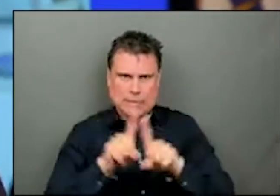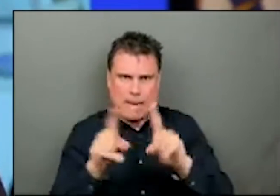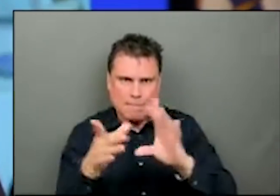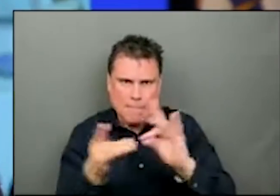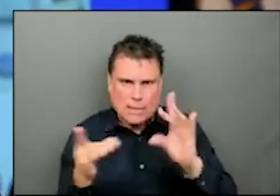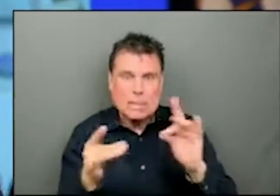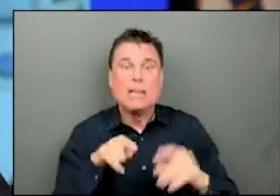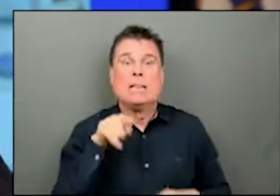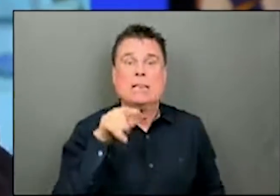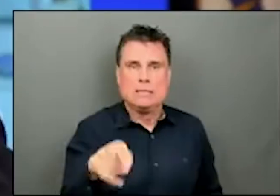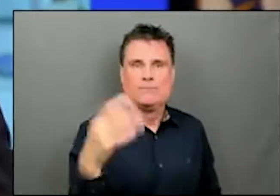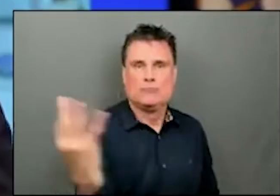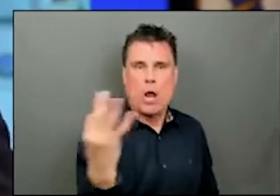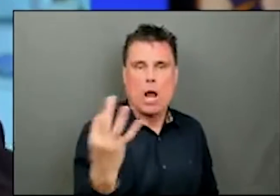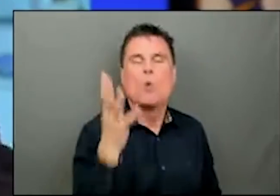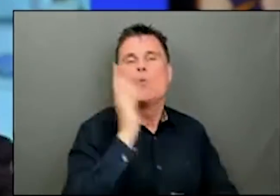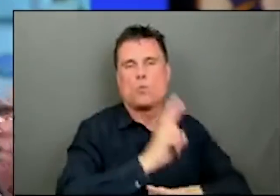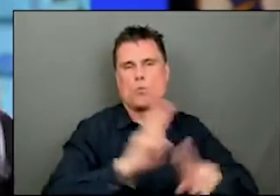CBC.